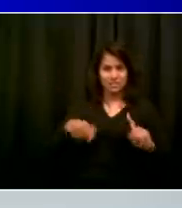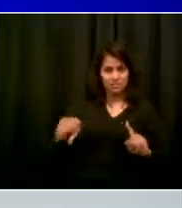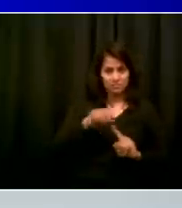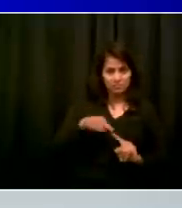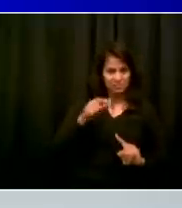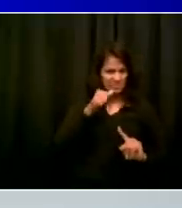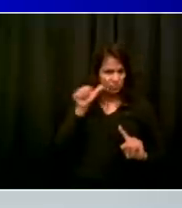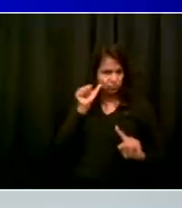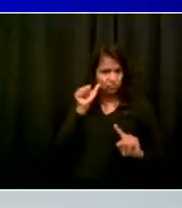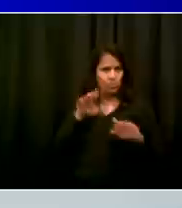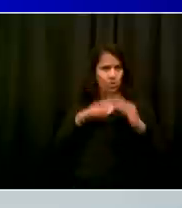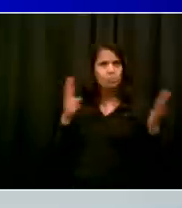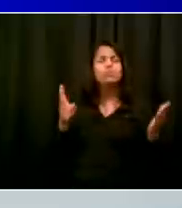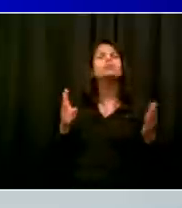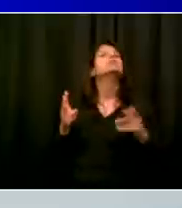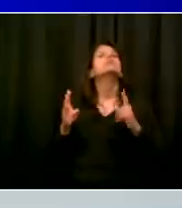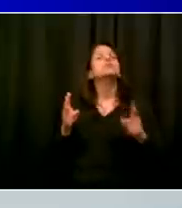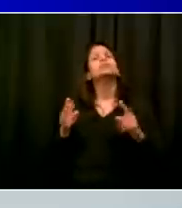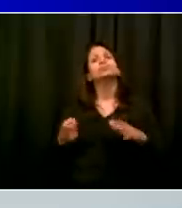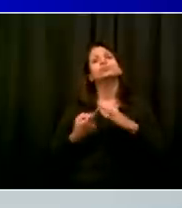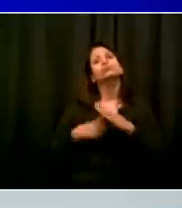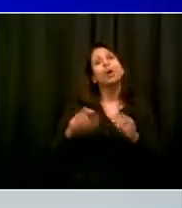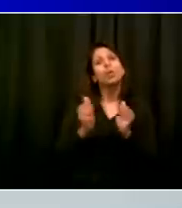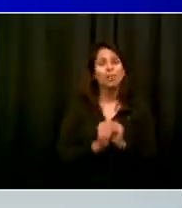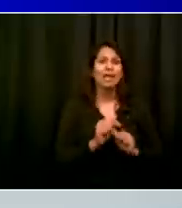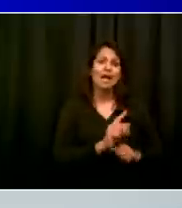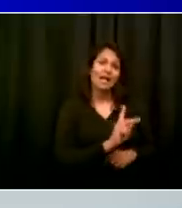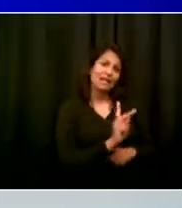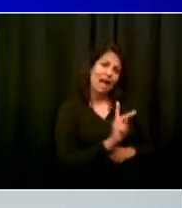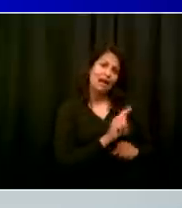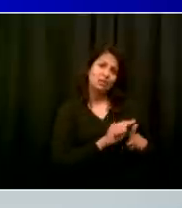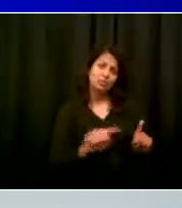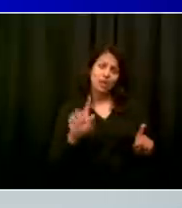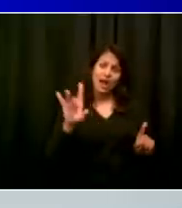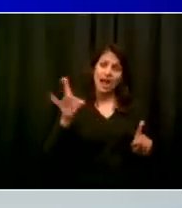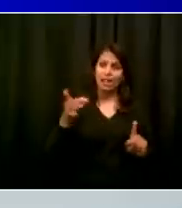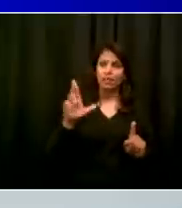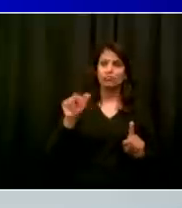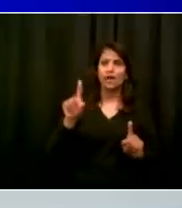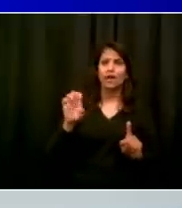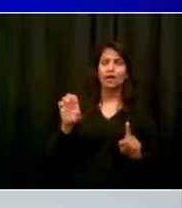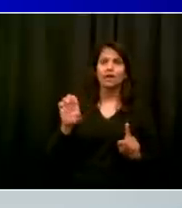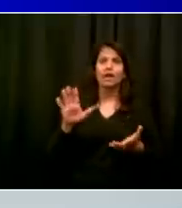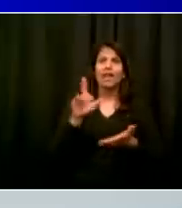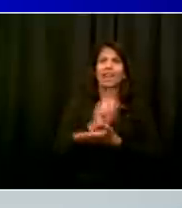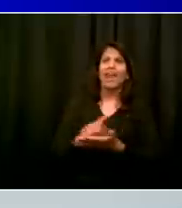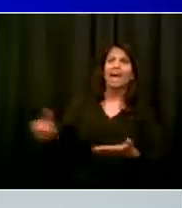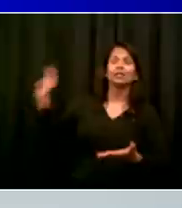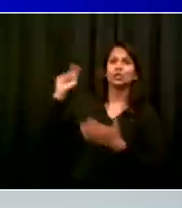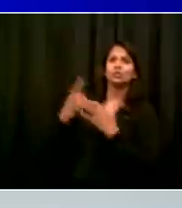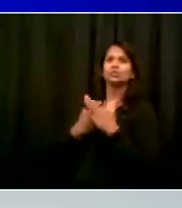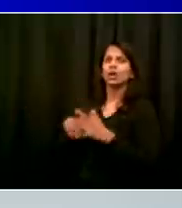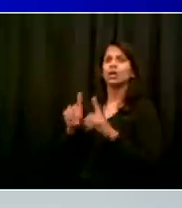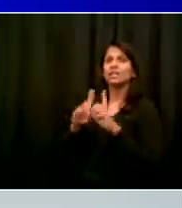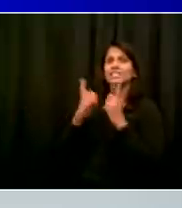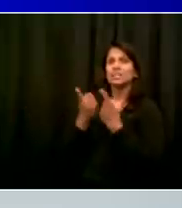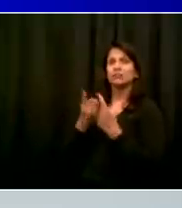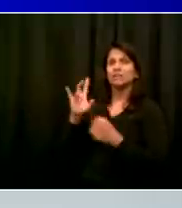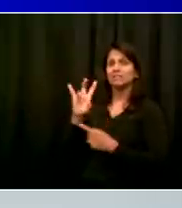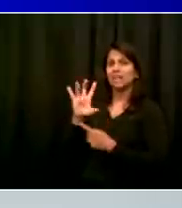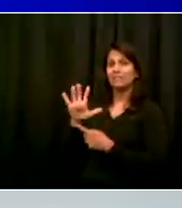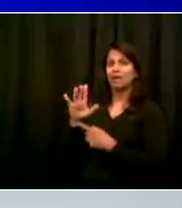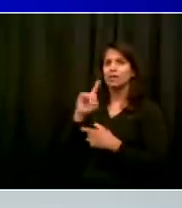870 schools open in New York City with in-person learning for the children. Yesterday went very well.